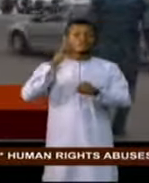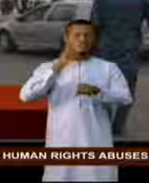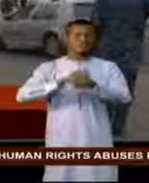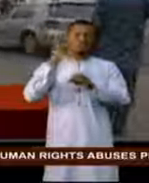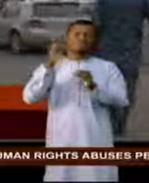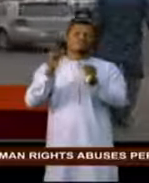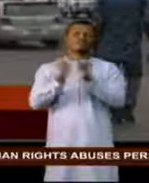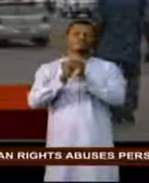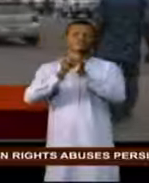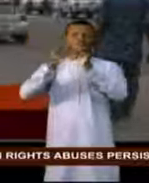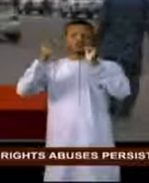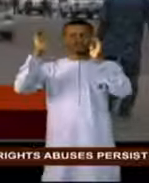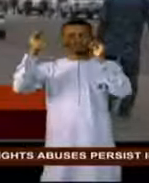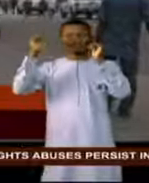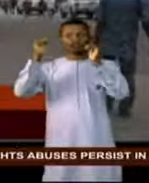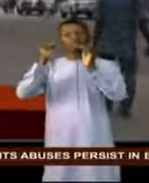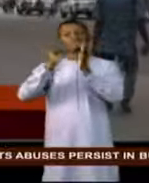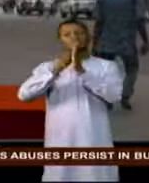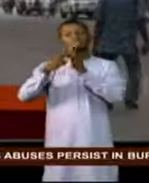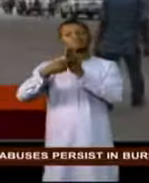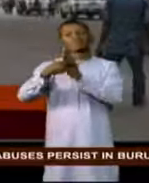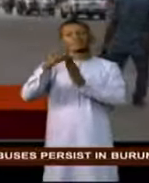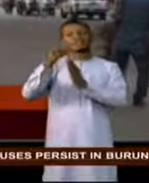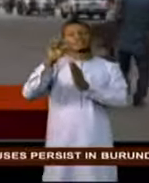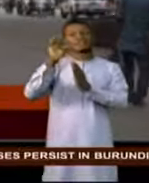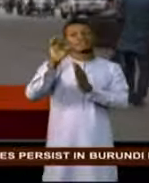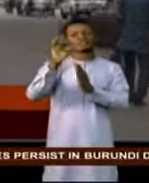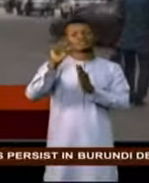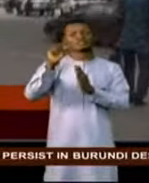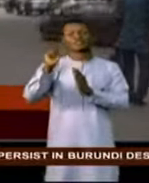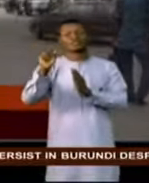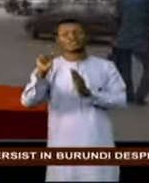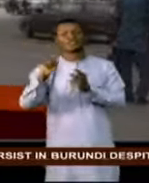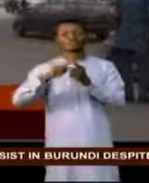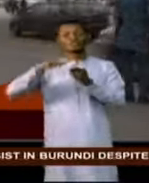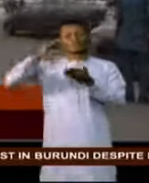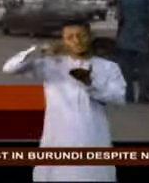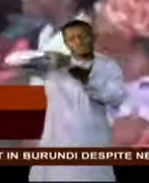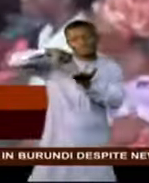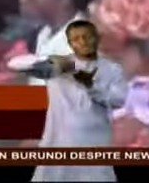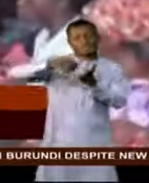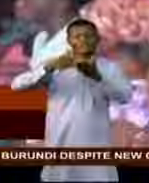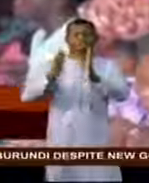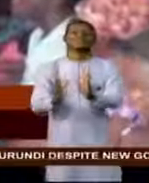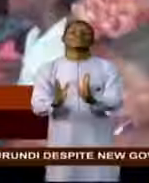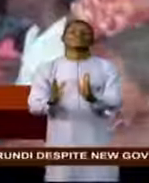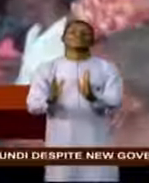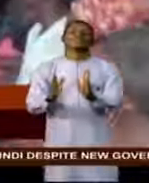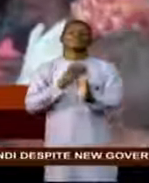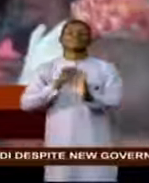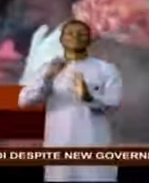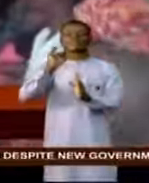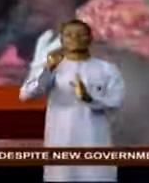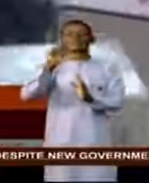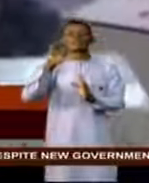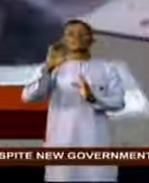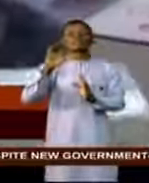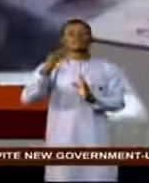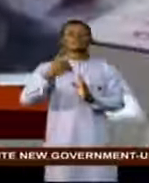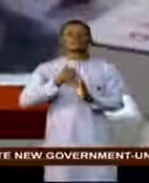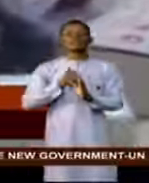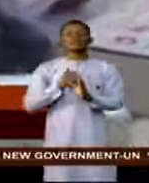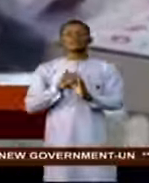19th of September 2020 to elect a leader while EINEC and the police have a bet with the President